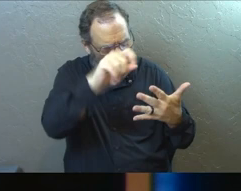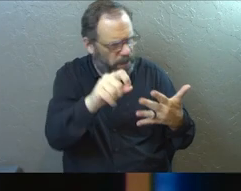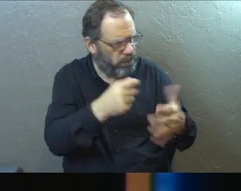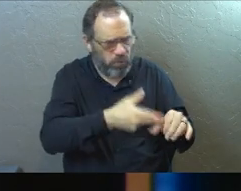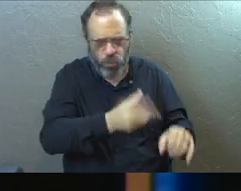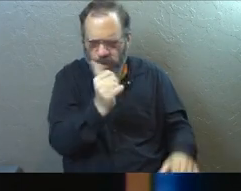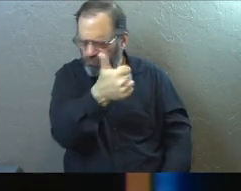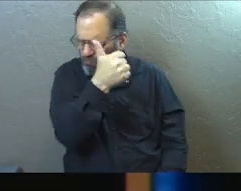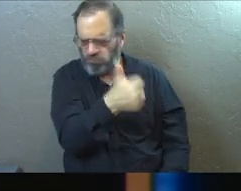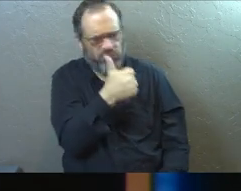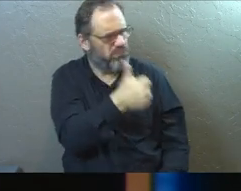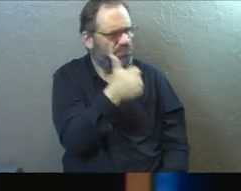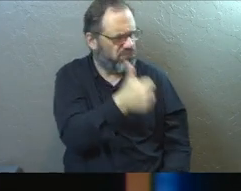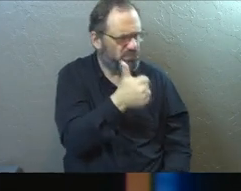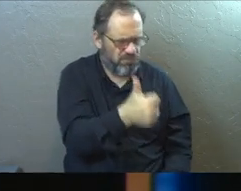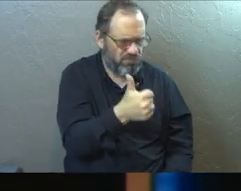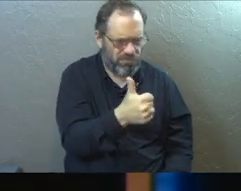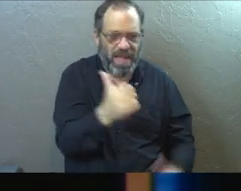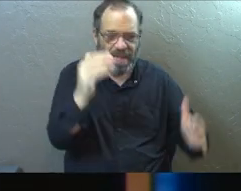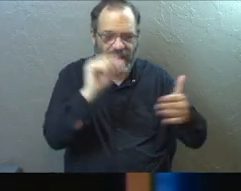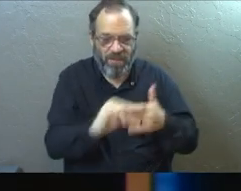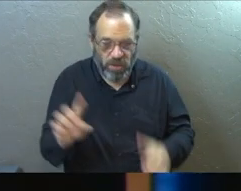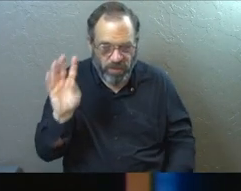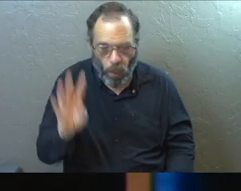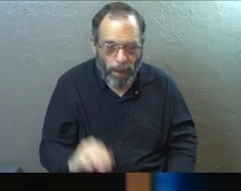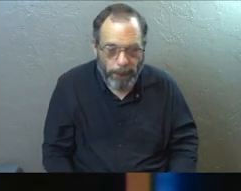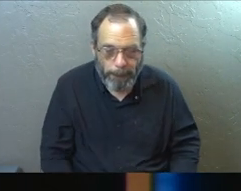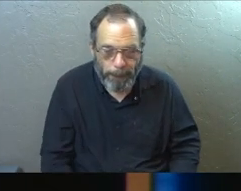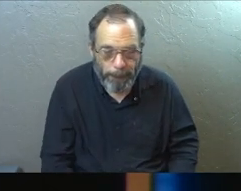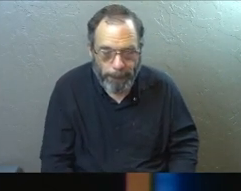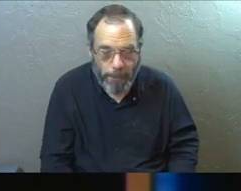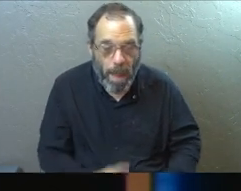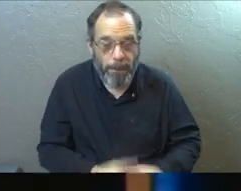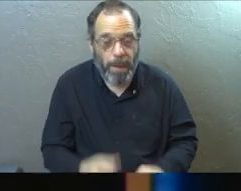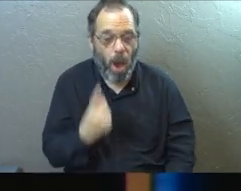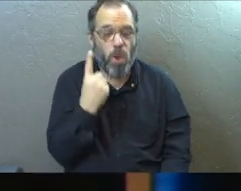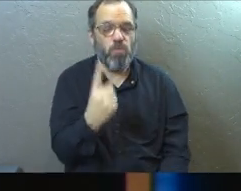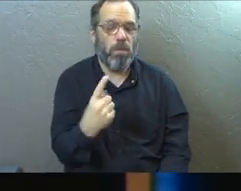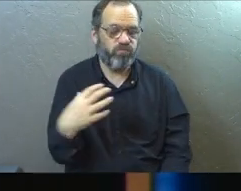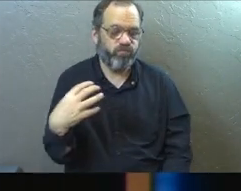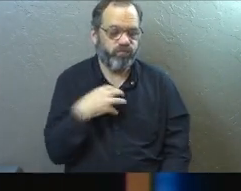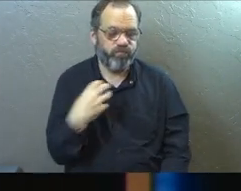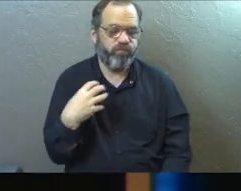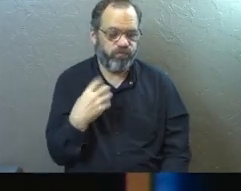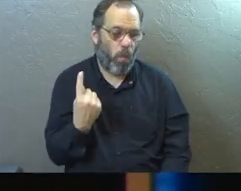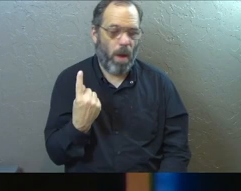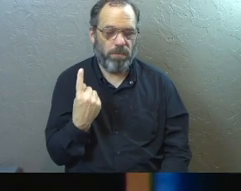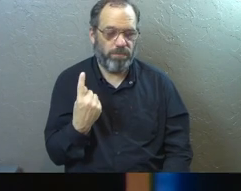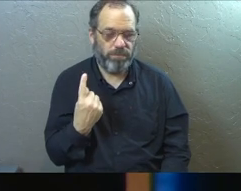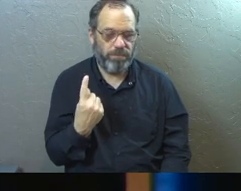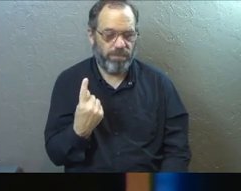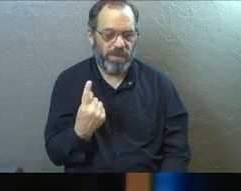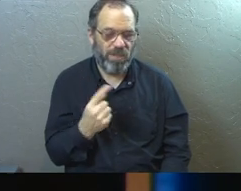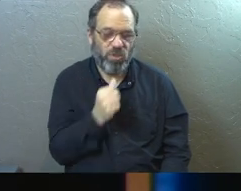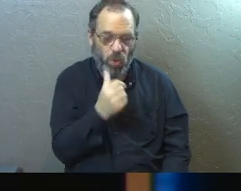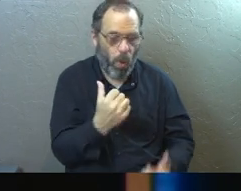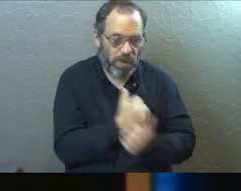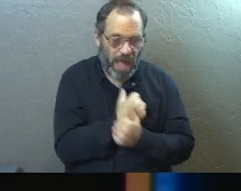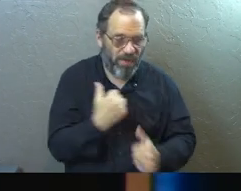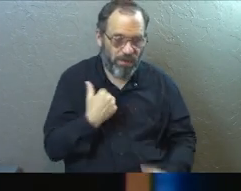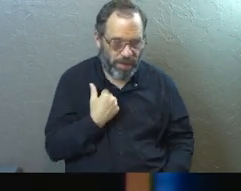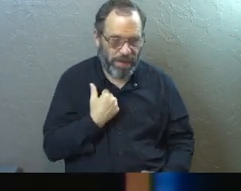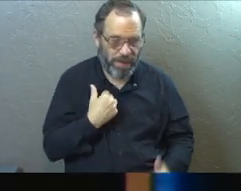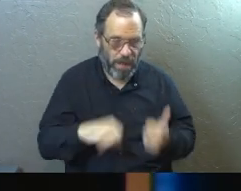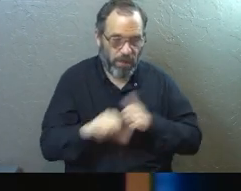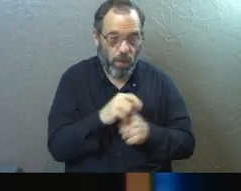quitting. That's all good. And then you get to verse 4. But I have this complaint against you. You don't love me or